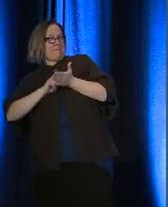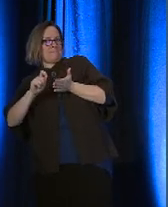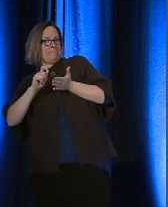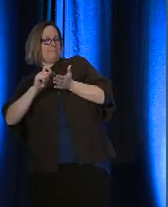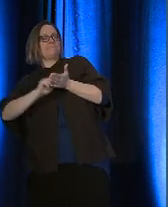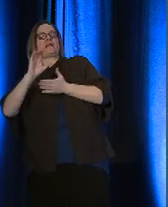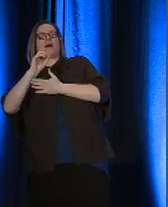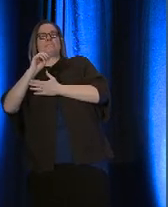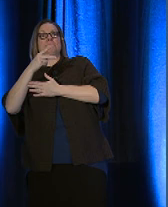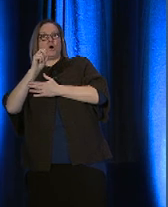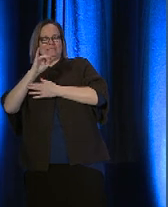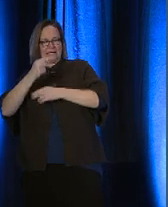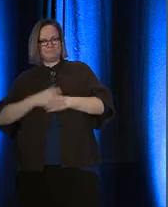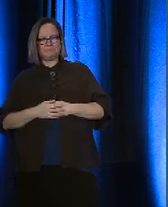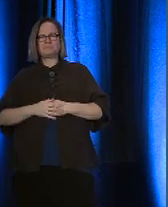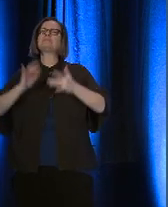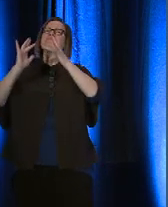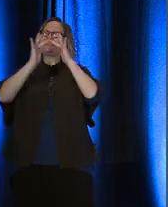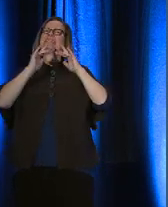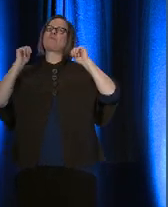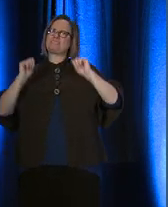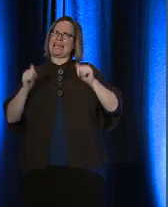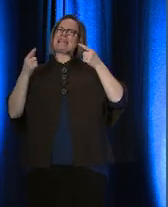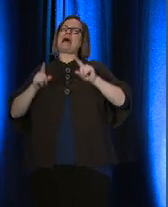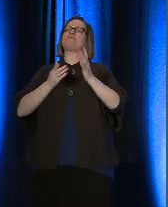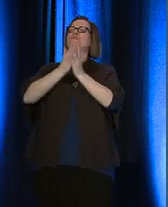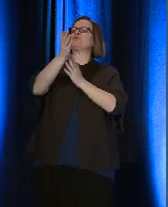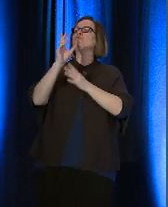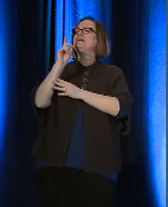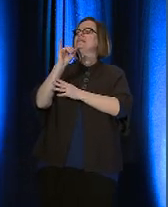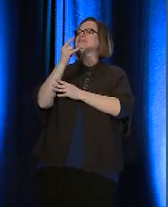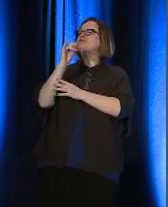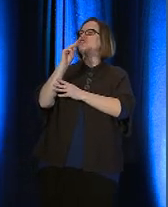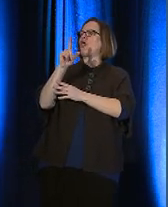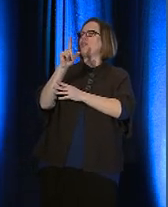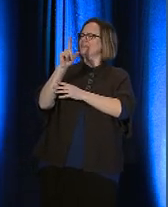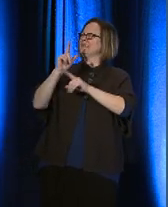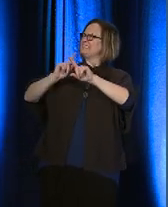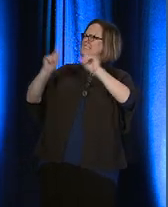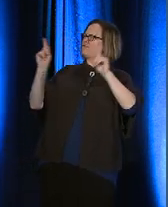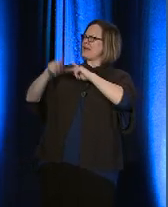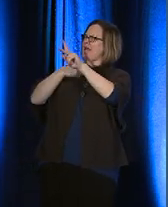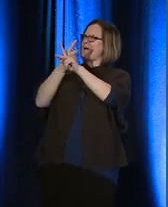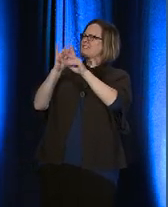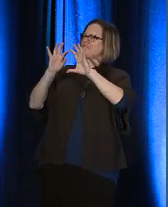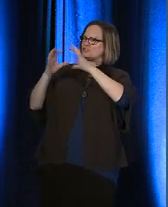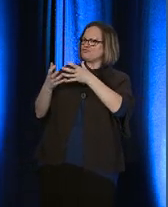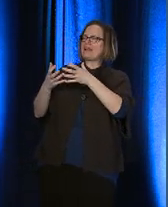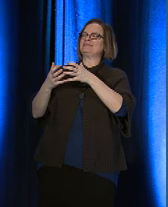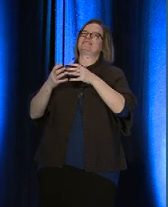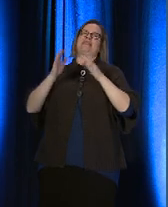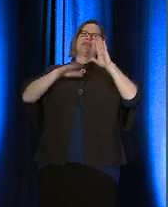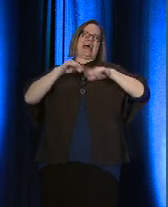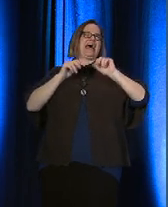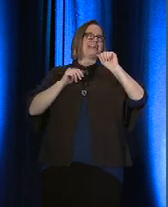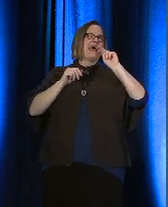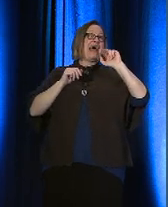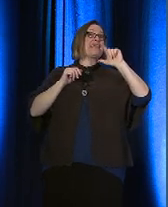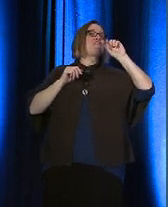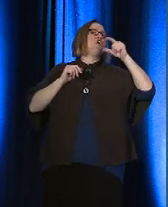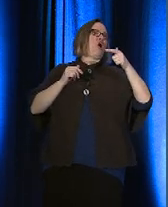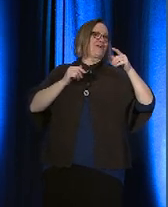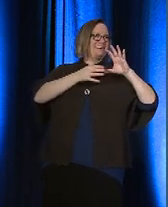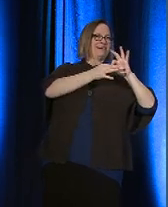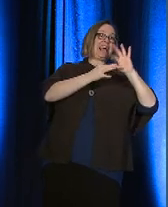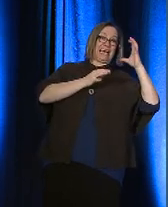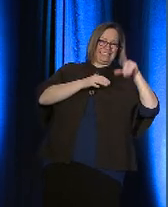Networks also take digital form, with affordances and constraints differing from those of their analog cousins. They, too, tell us about